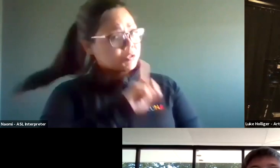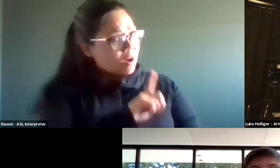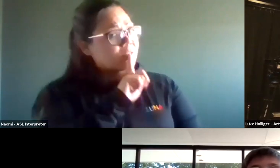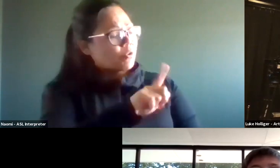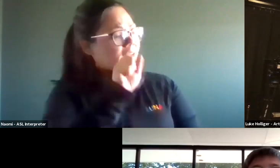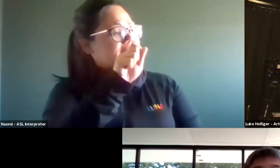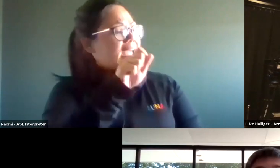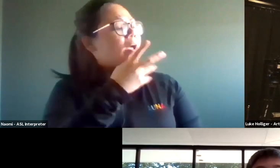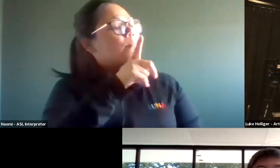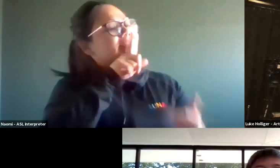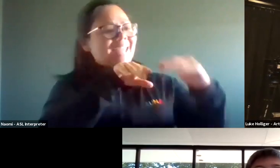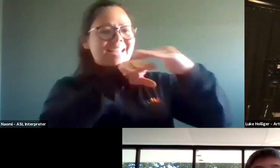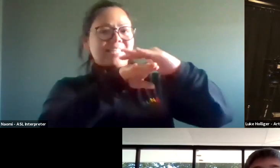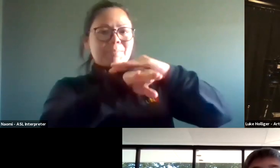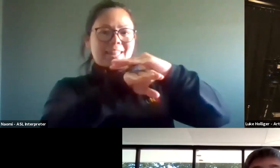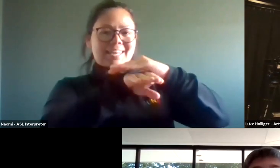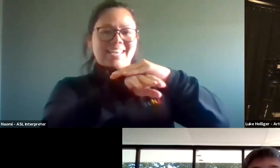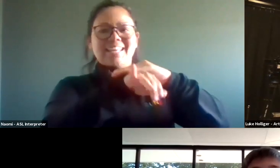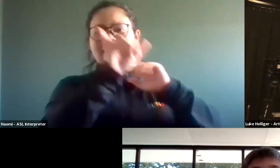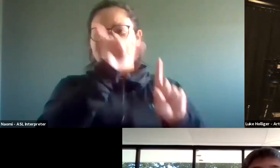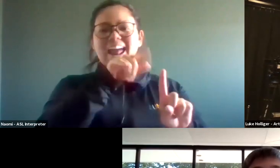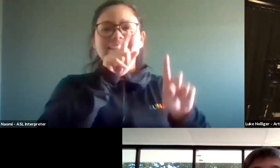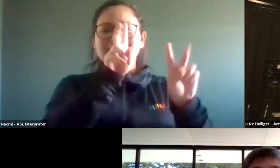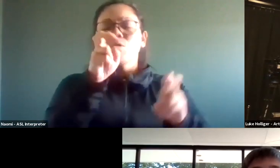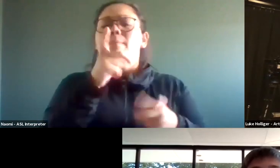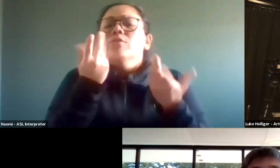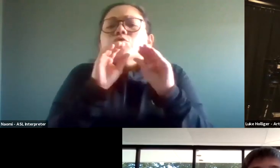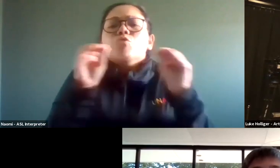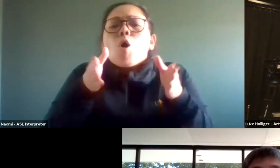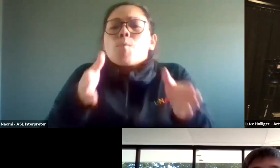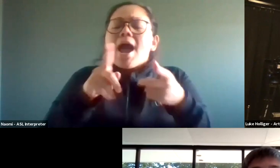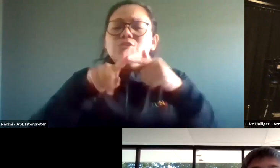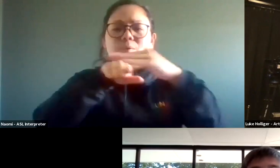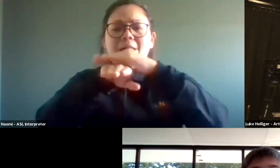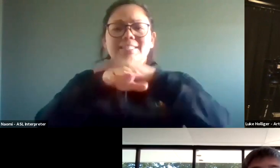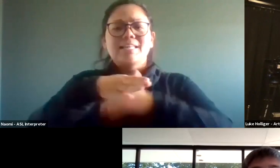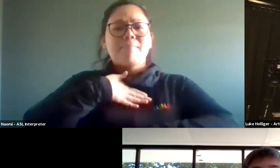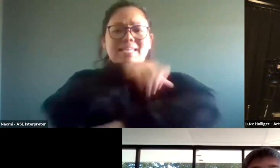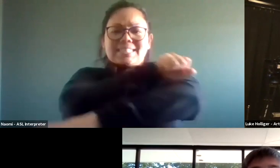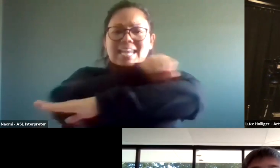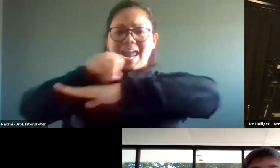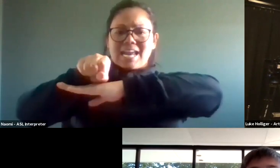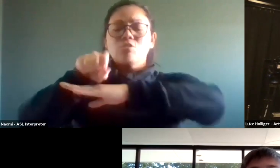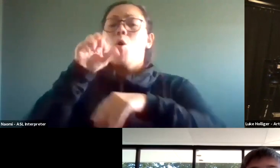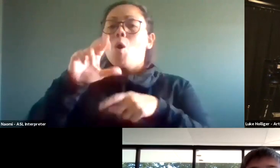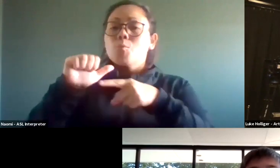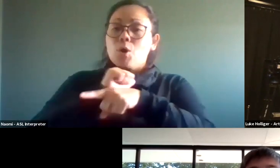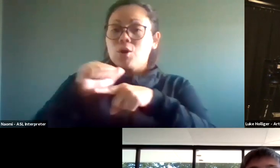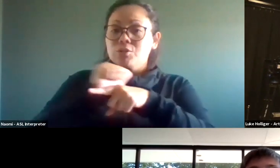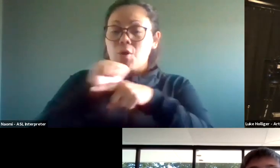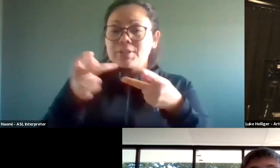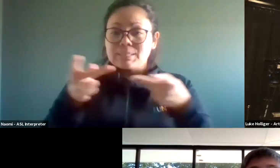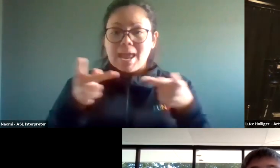you know, uh, accessibility is an issue. We, there is no way to access my stage space or rehearsal spaces right now